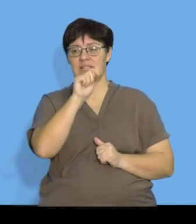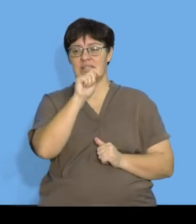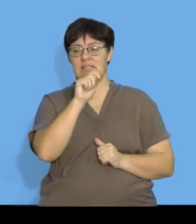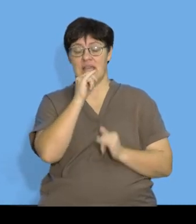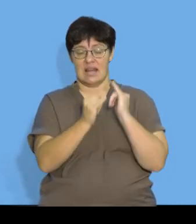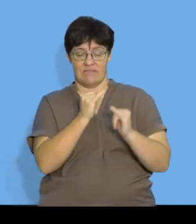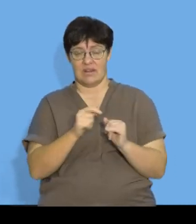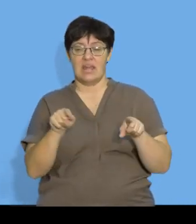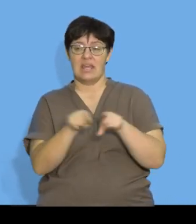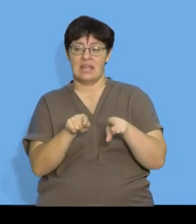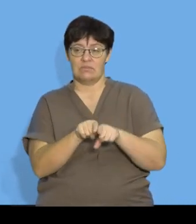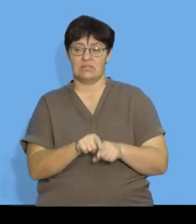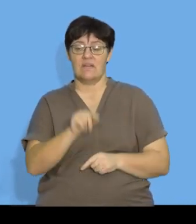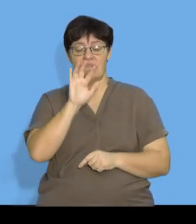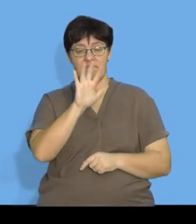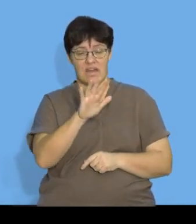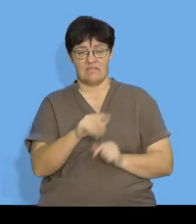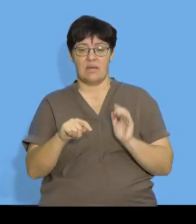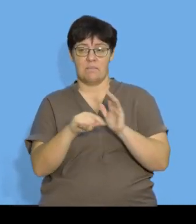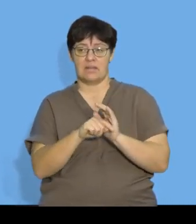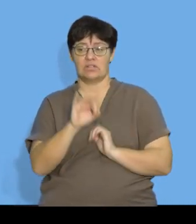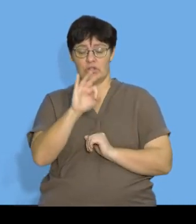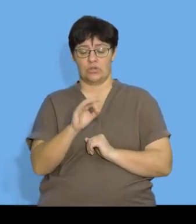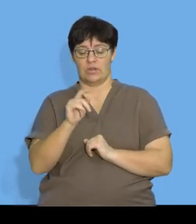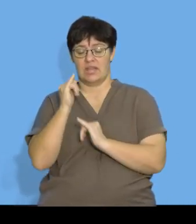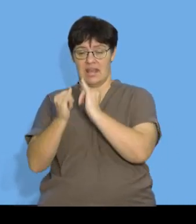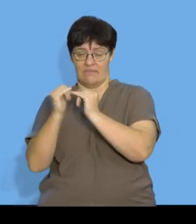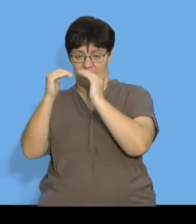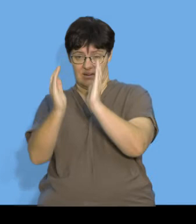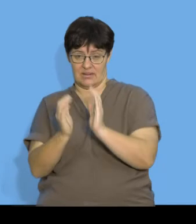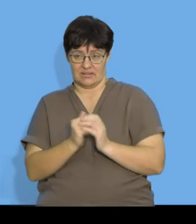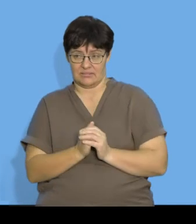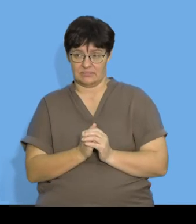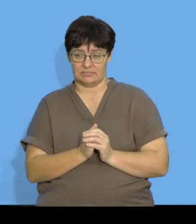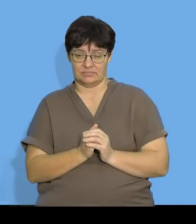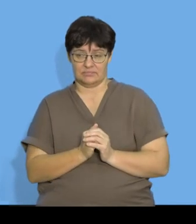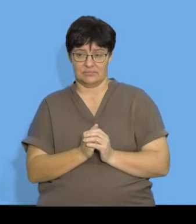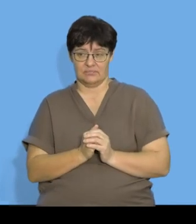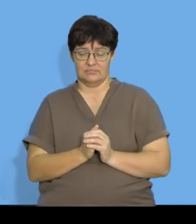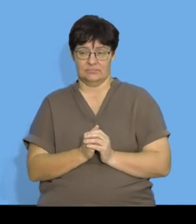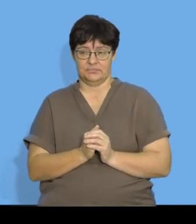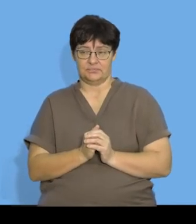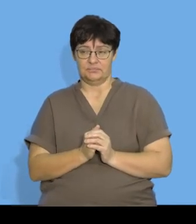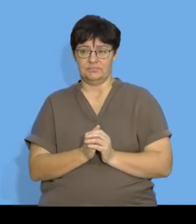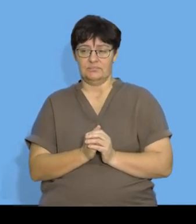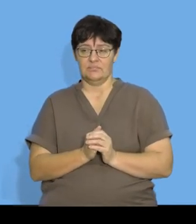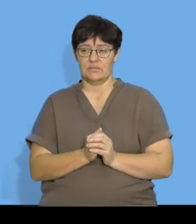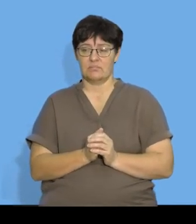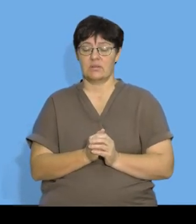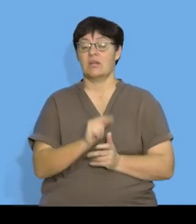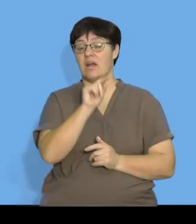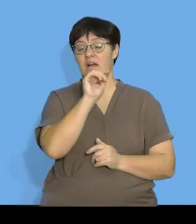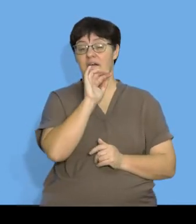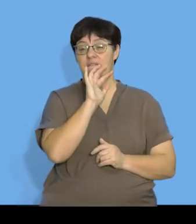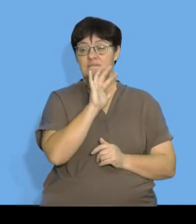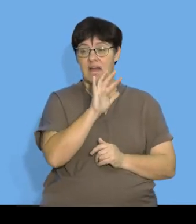be equal to 5 minus 3 times 11 so that's going to be equal to